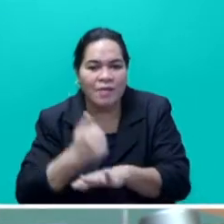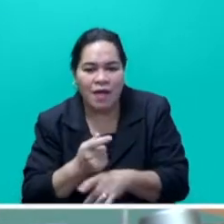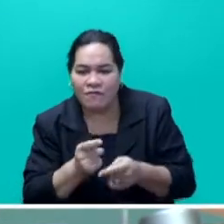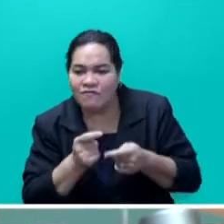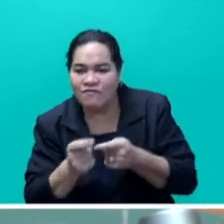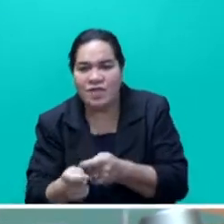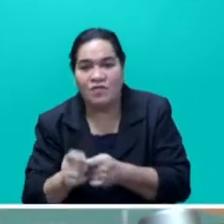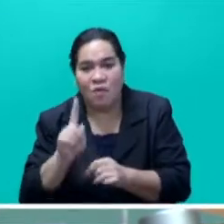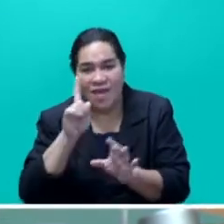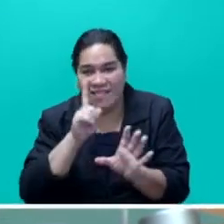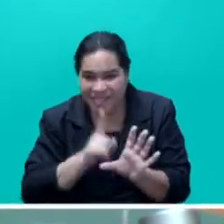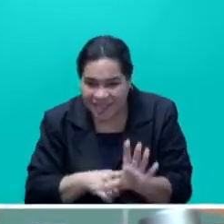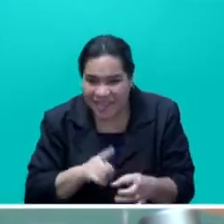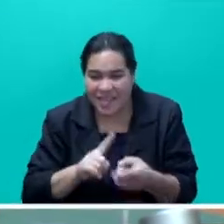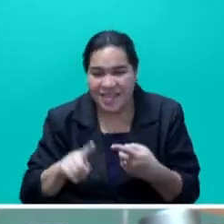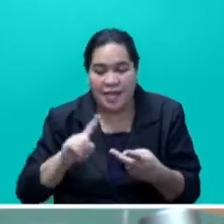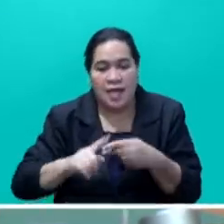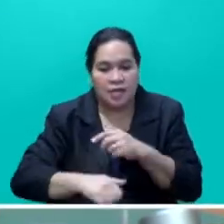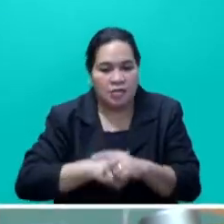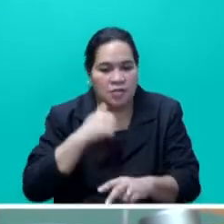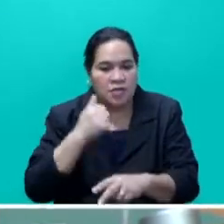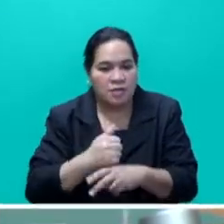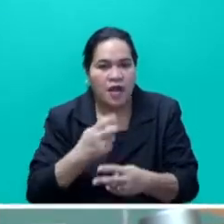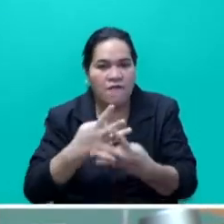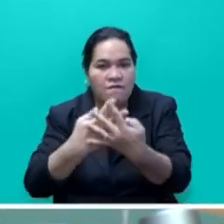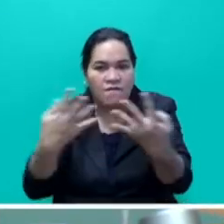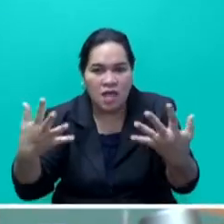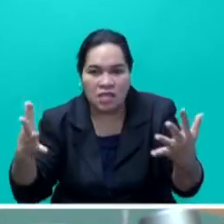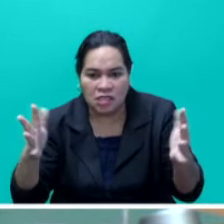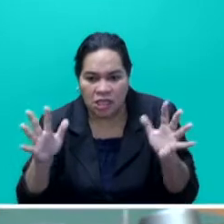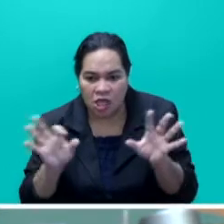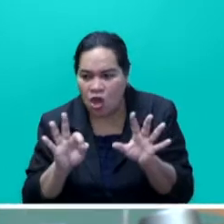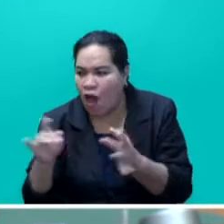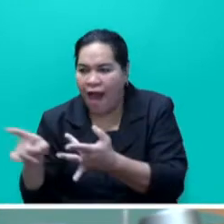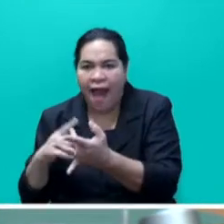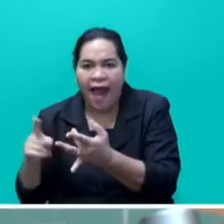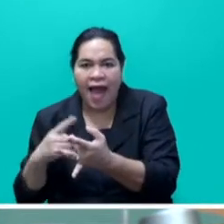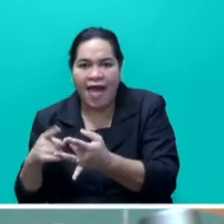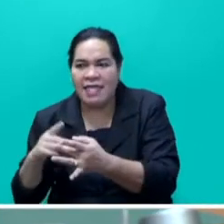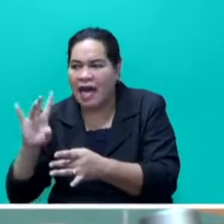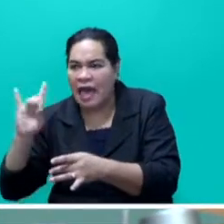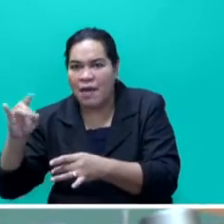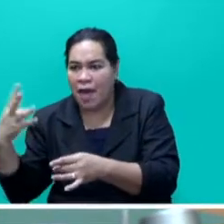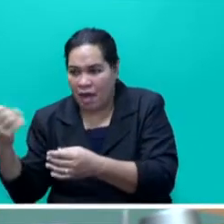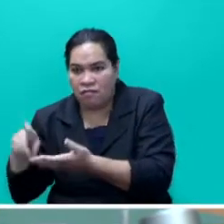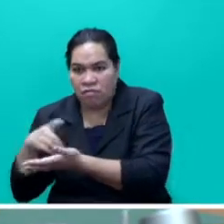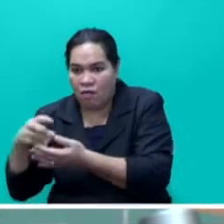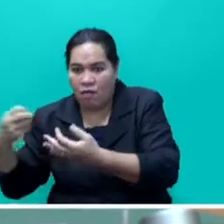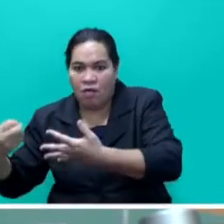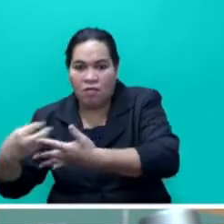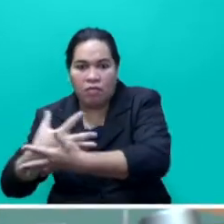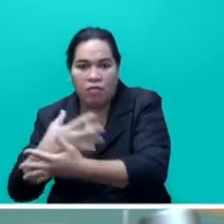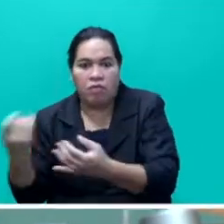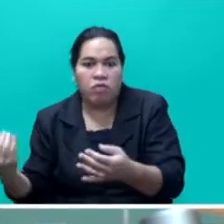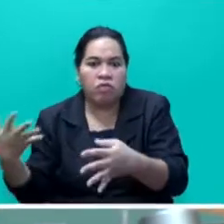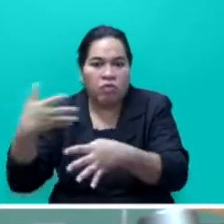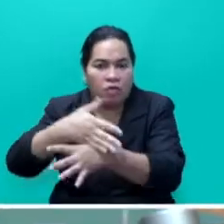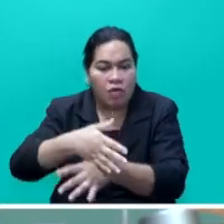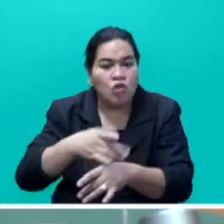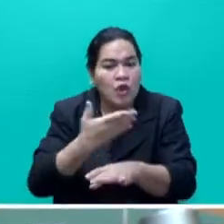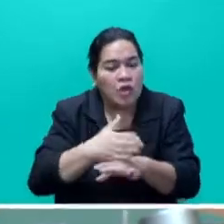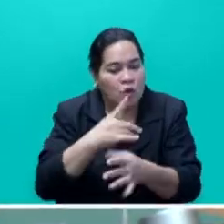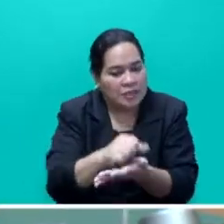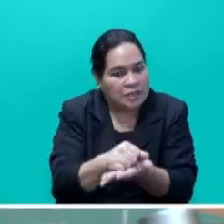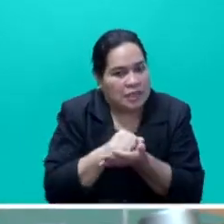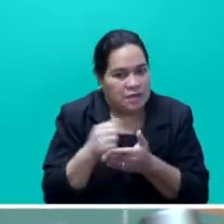year, establish fencing to ensure no intrusion of animals which could be infected with